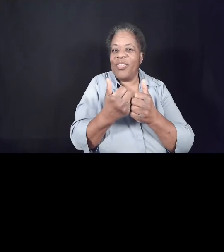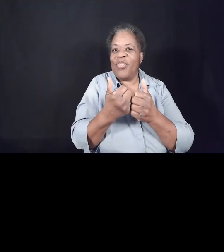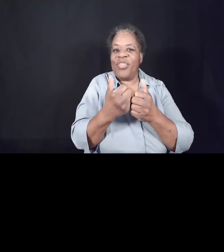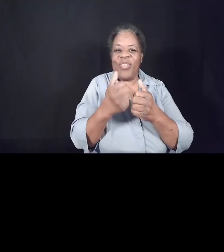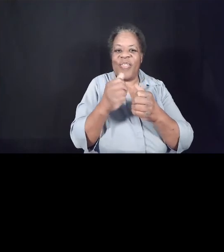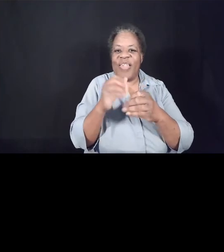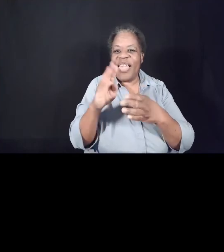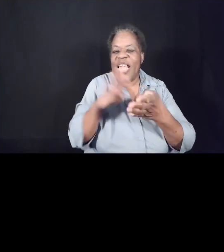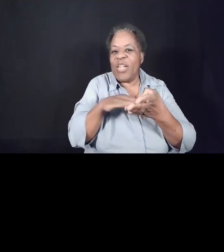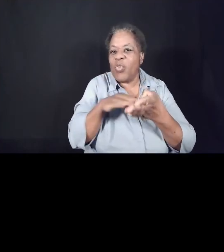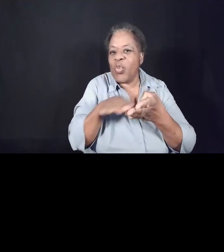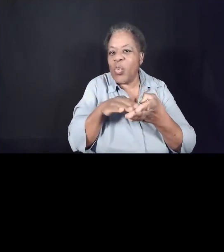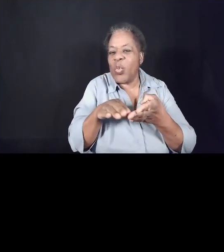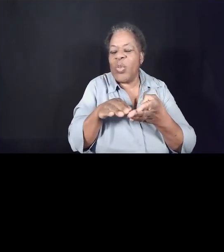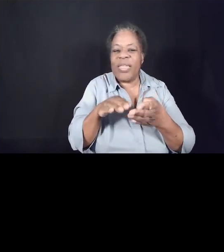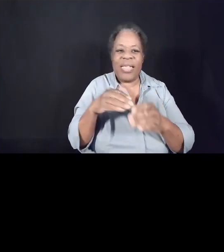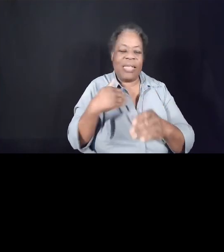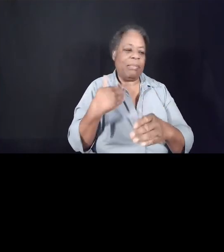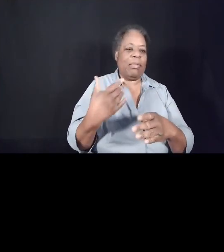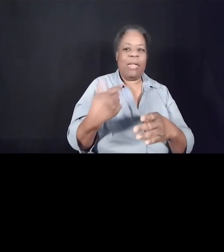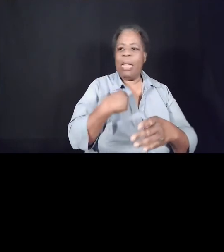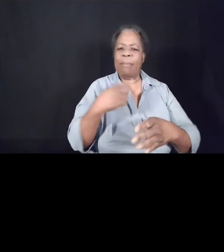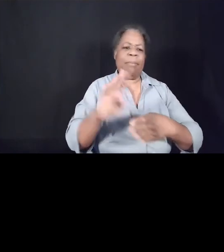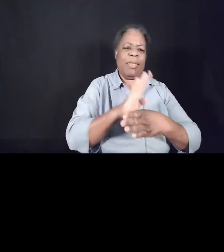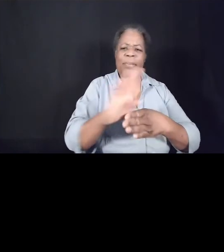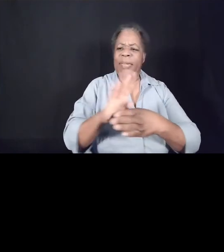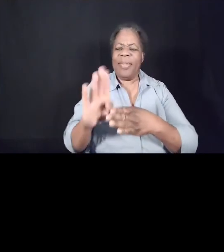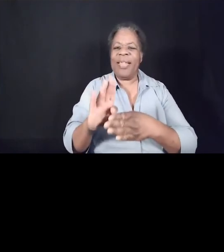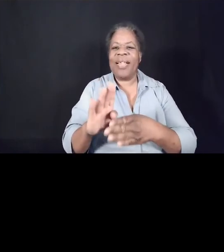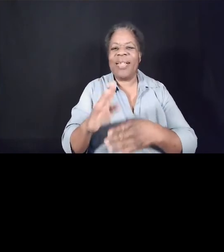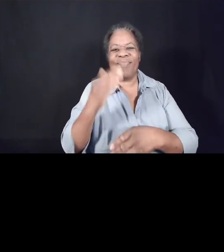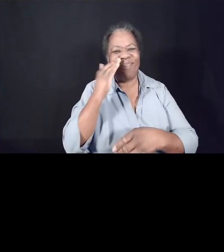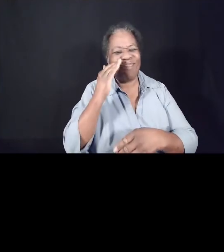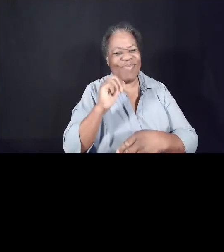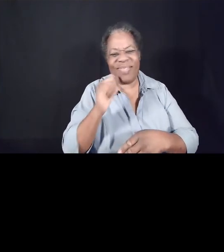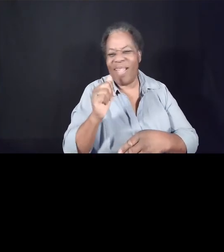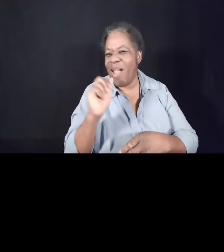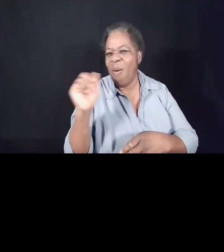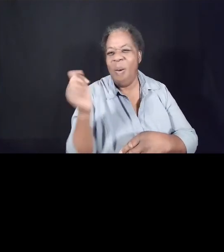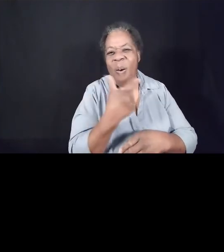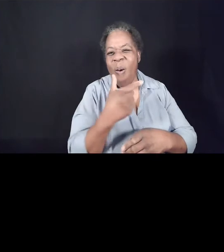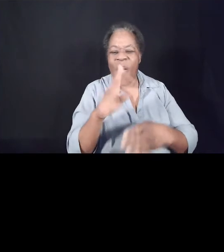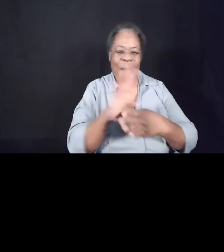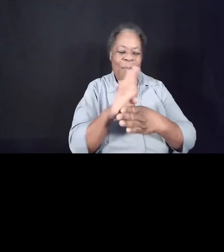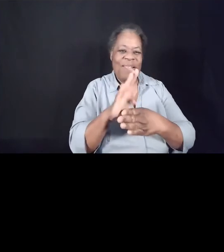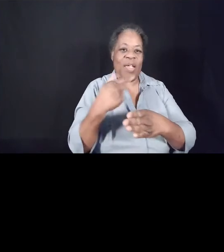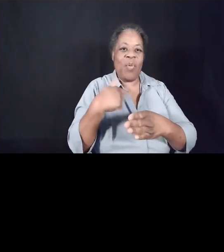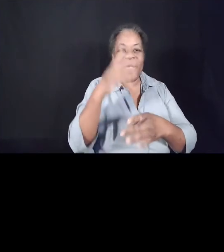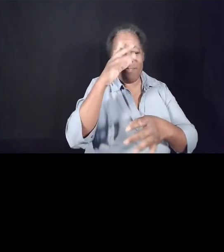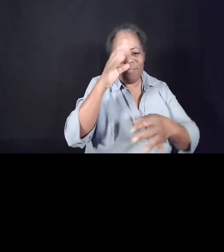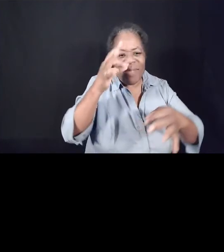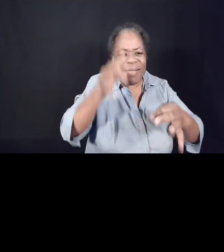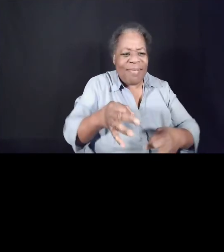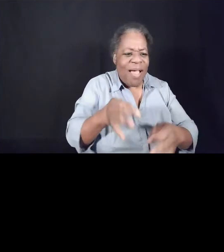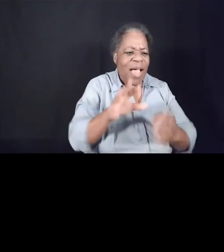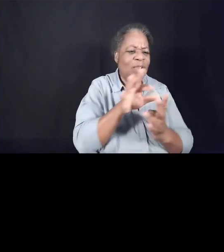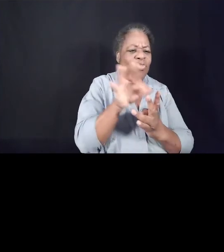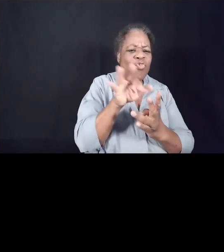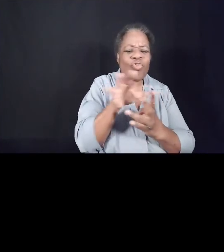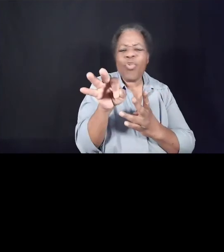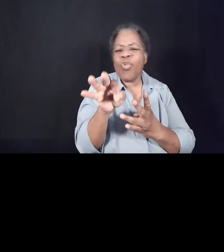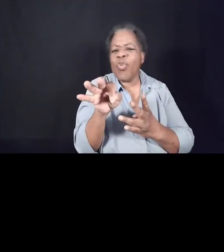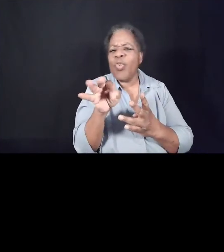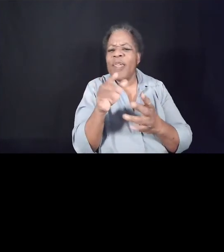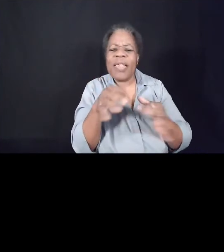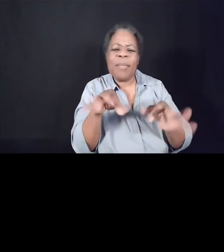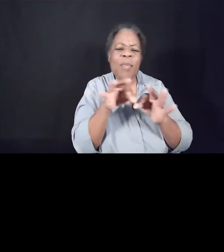We all know we're not. We're not all busy. We choose to spend time doing the things that matter to us. And